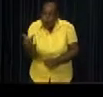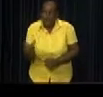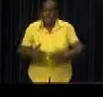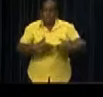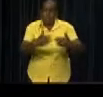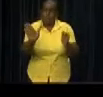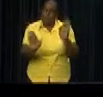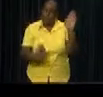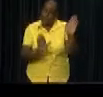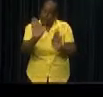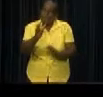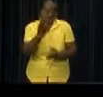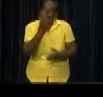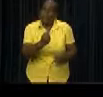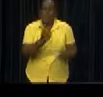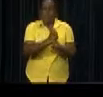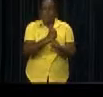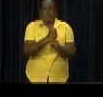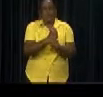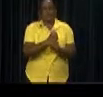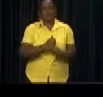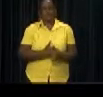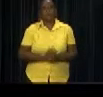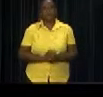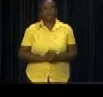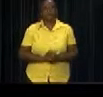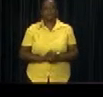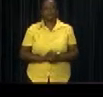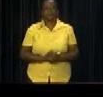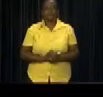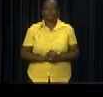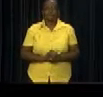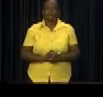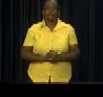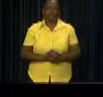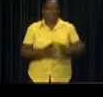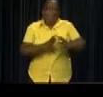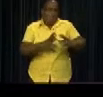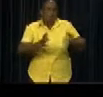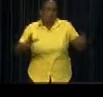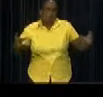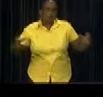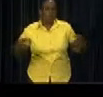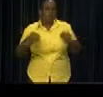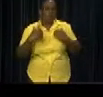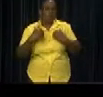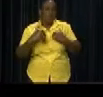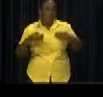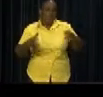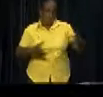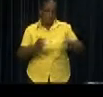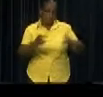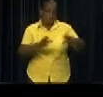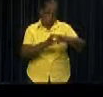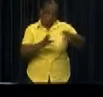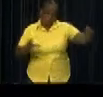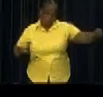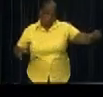transport. A lot of the bus owners have responded to the call to place the device in their buses.